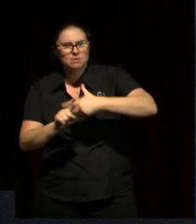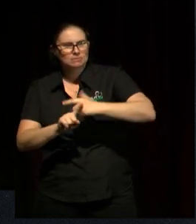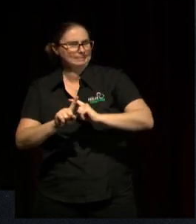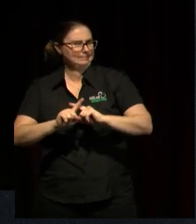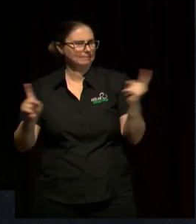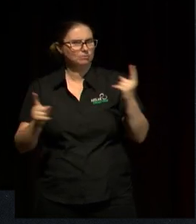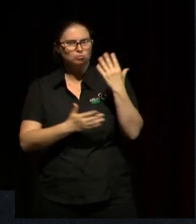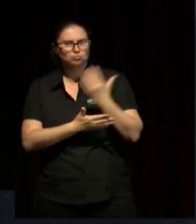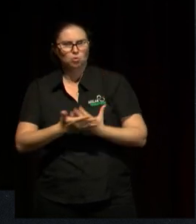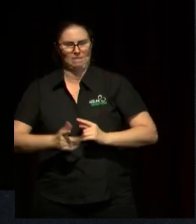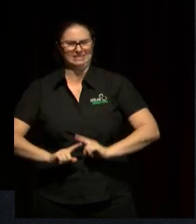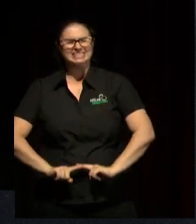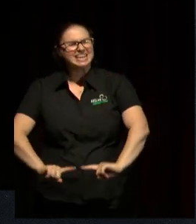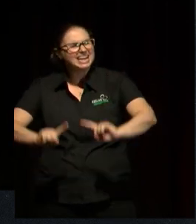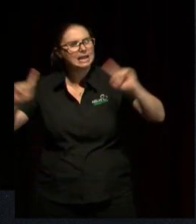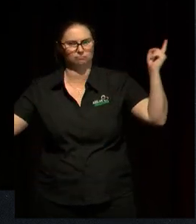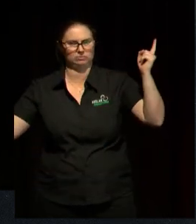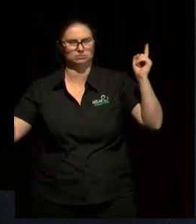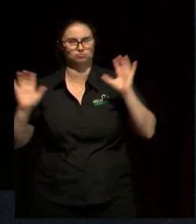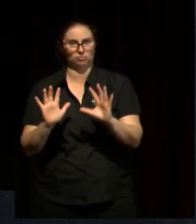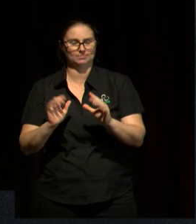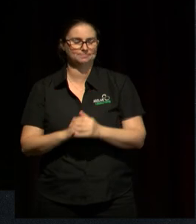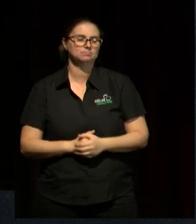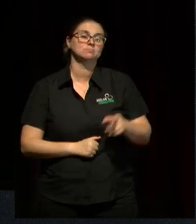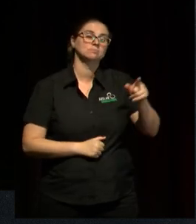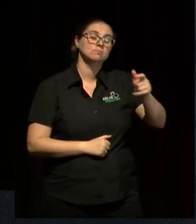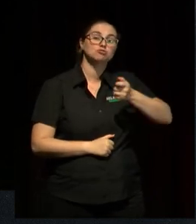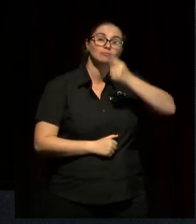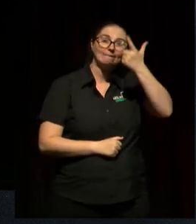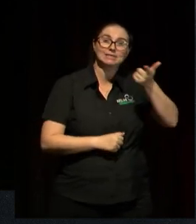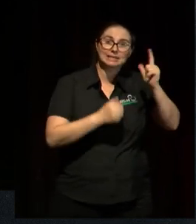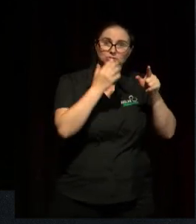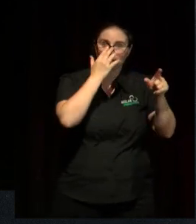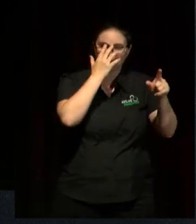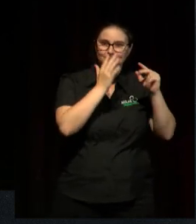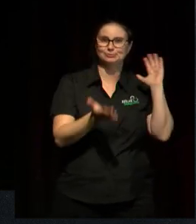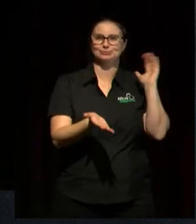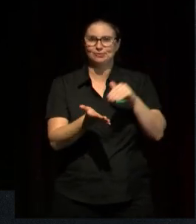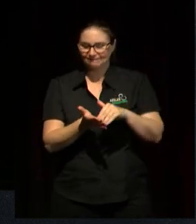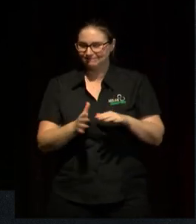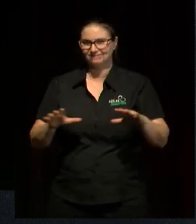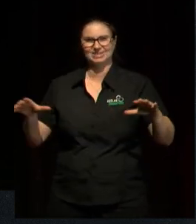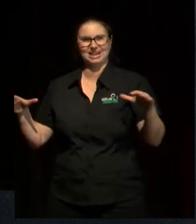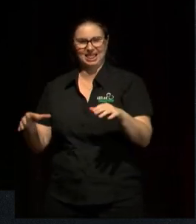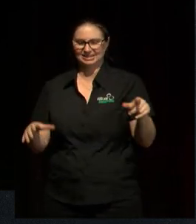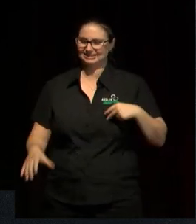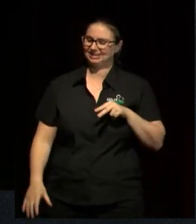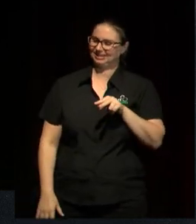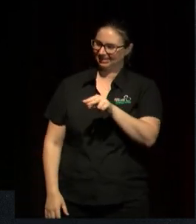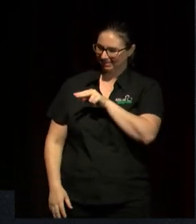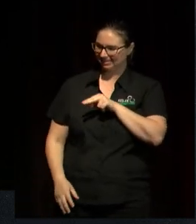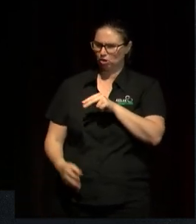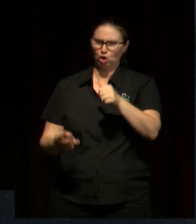completely different full style. The supply teacher says, oh, she understands that this